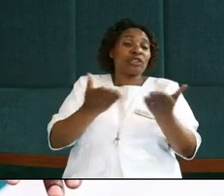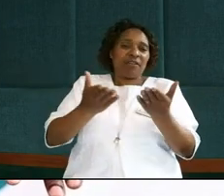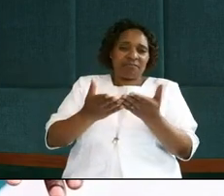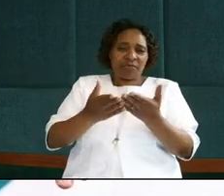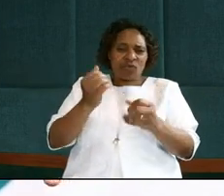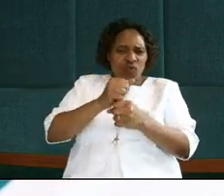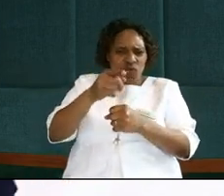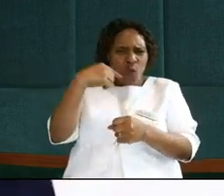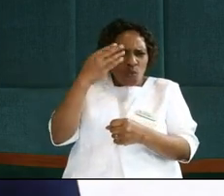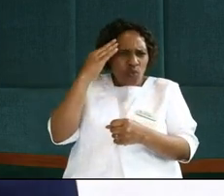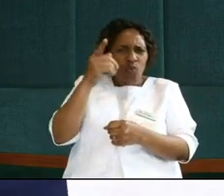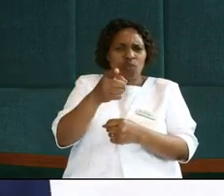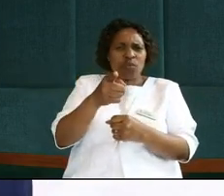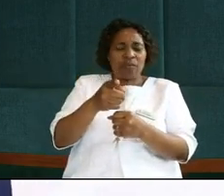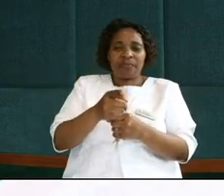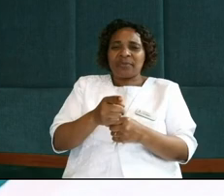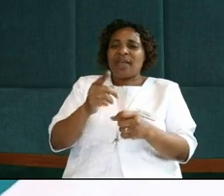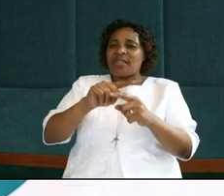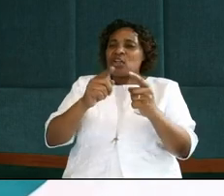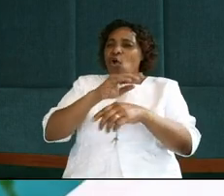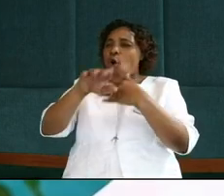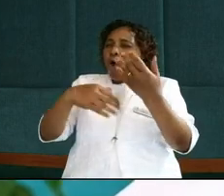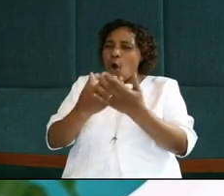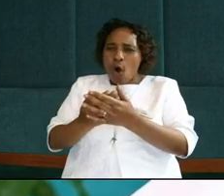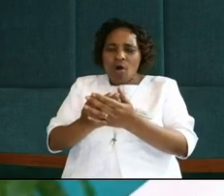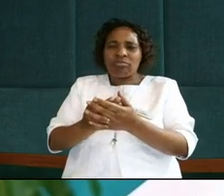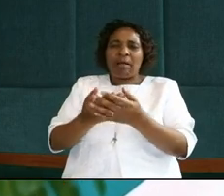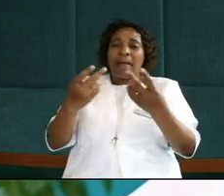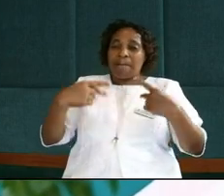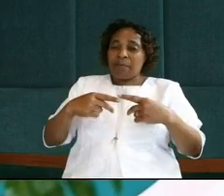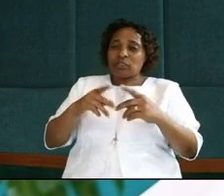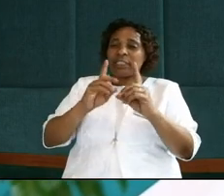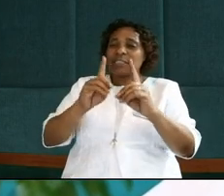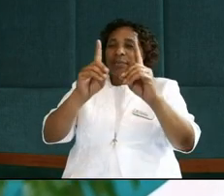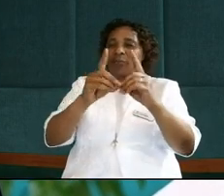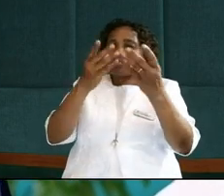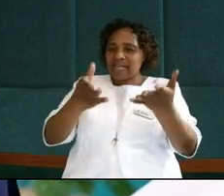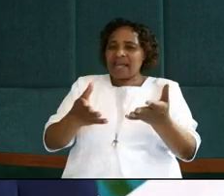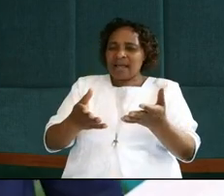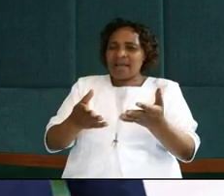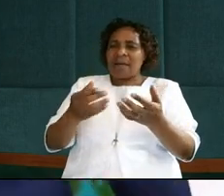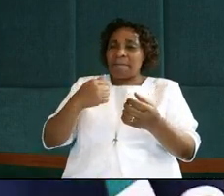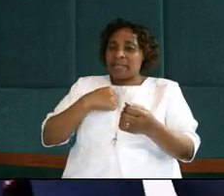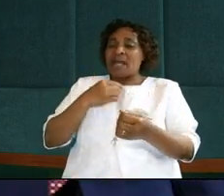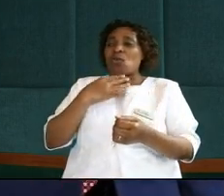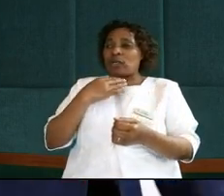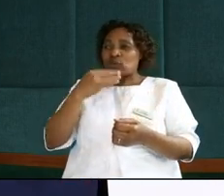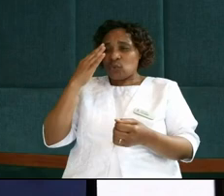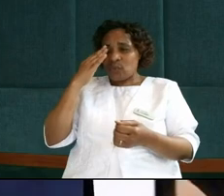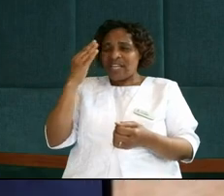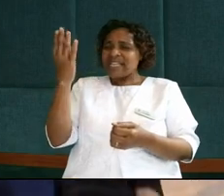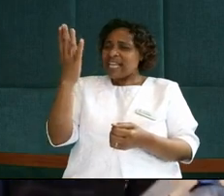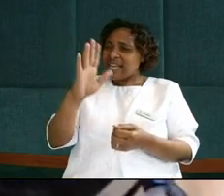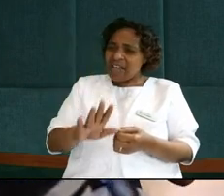job. So and in all the Passover's, the disciples have celebrated with Jesus, I want to imagine that they